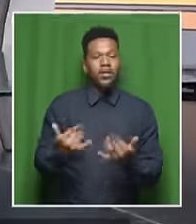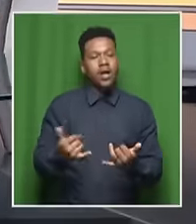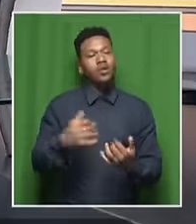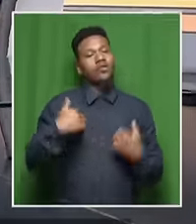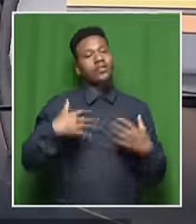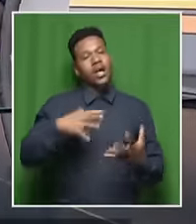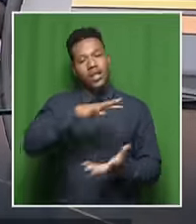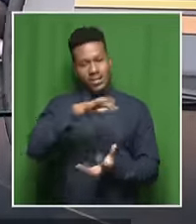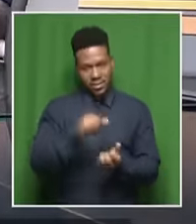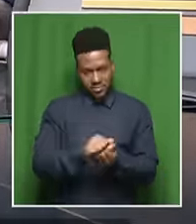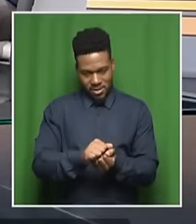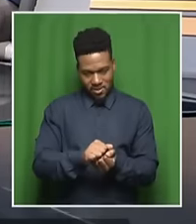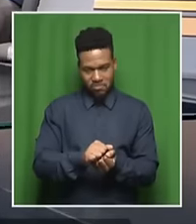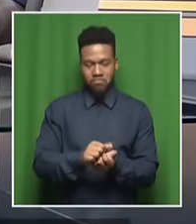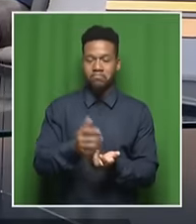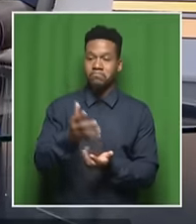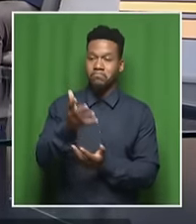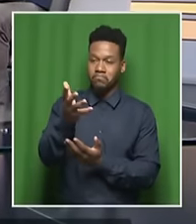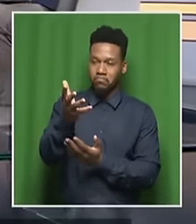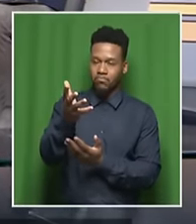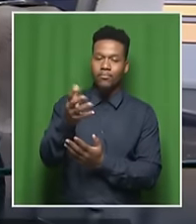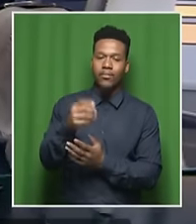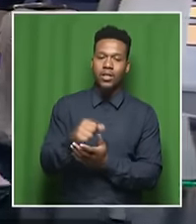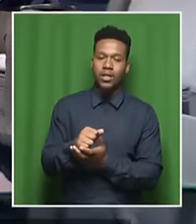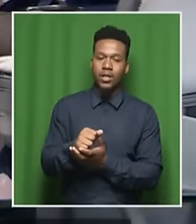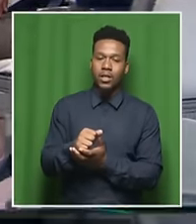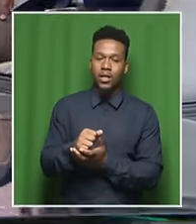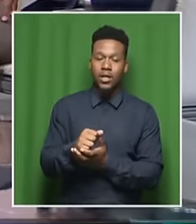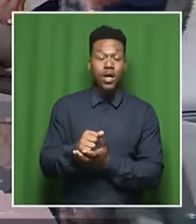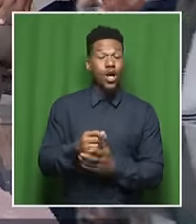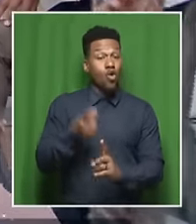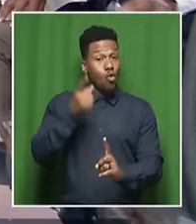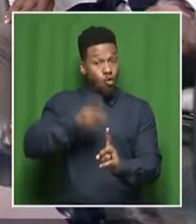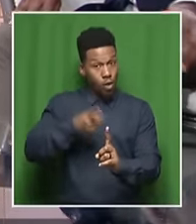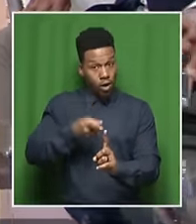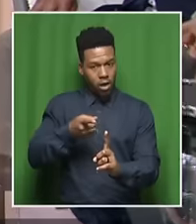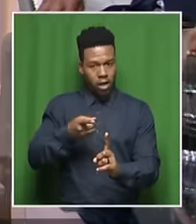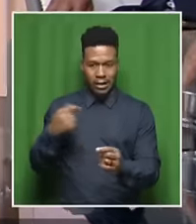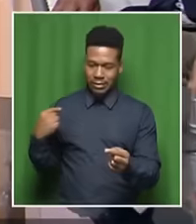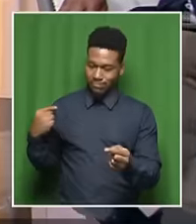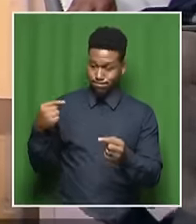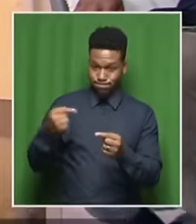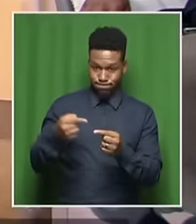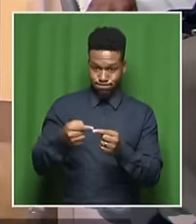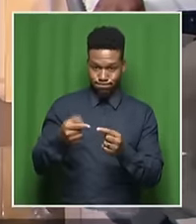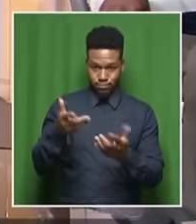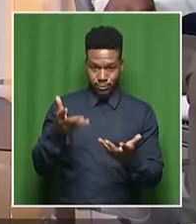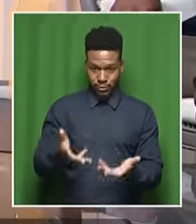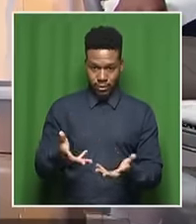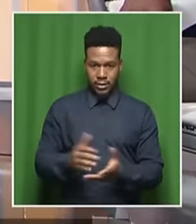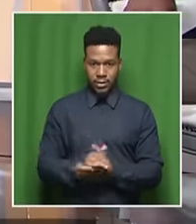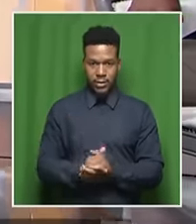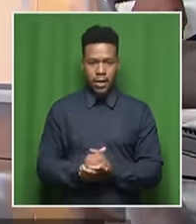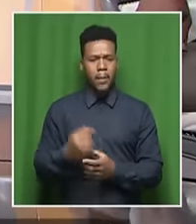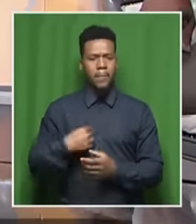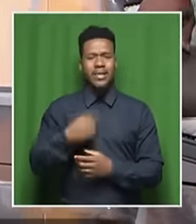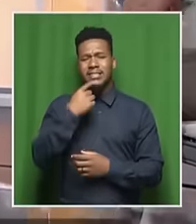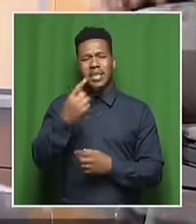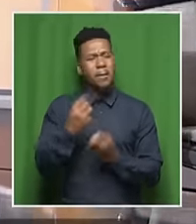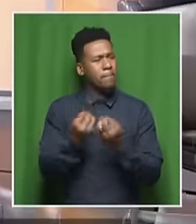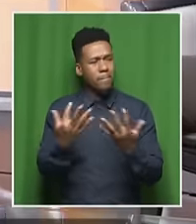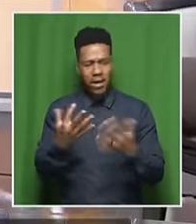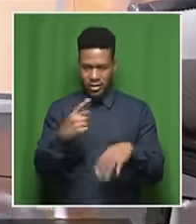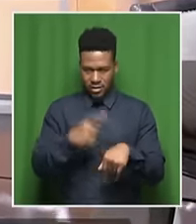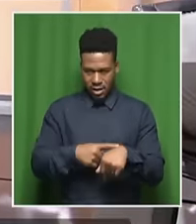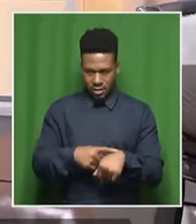on this side as well. You know, the warnings have been there. We know this. I've mentioned this numerous times. But the